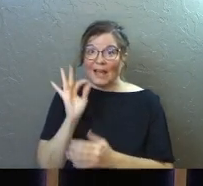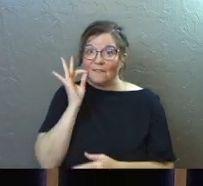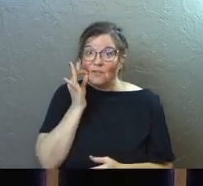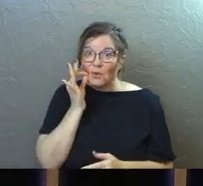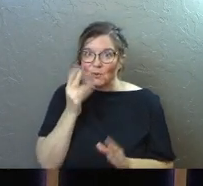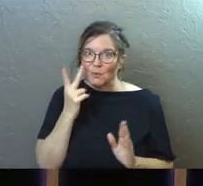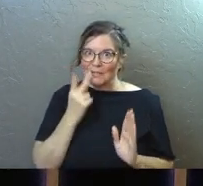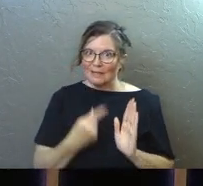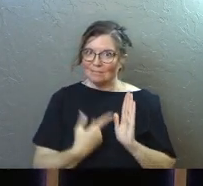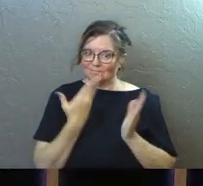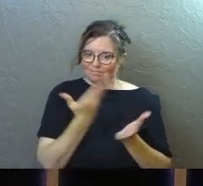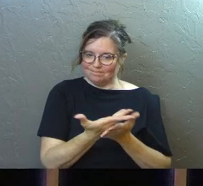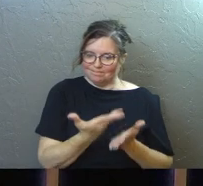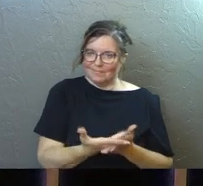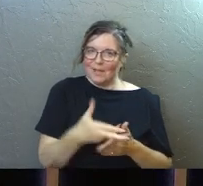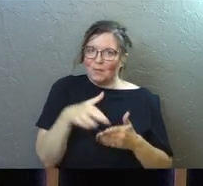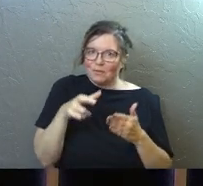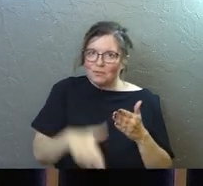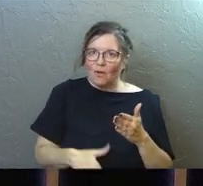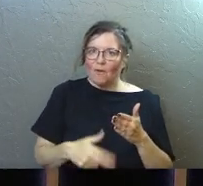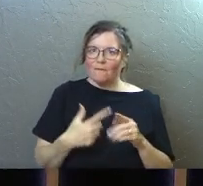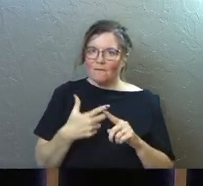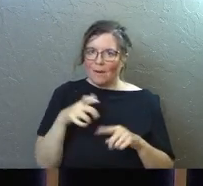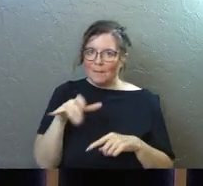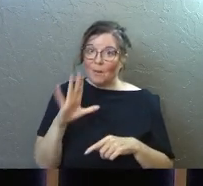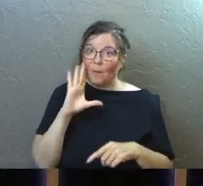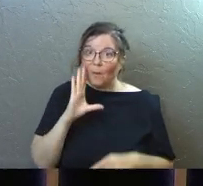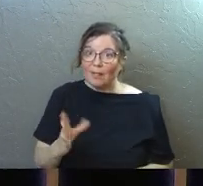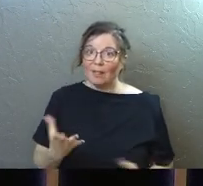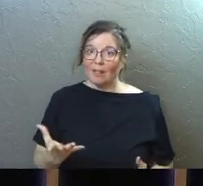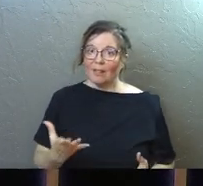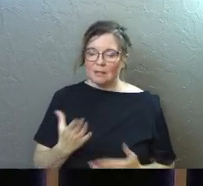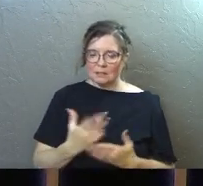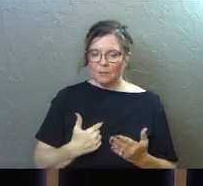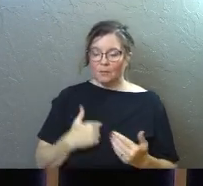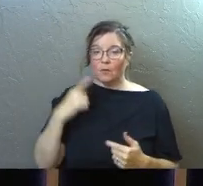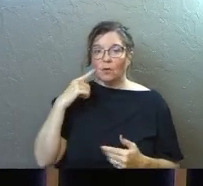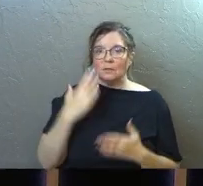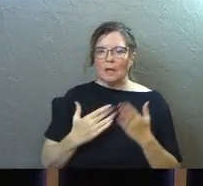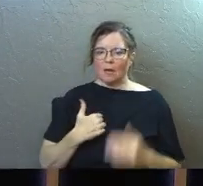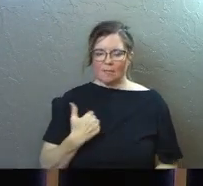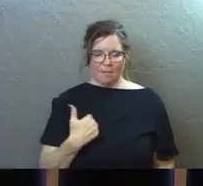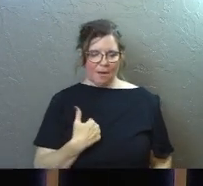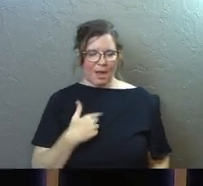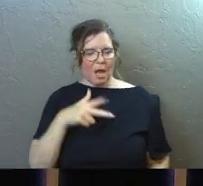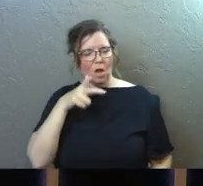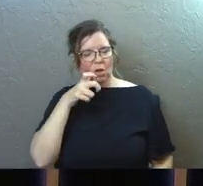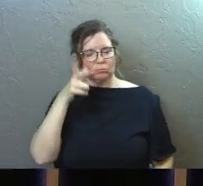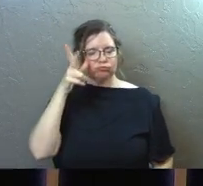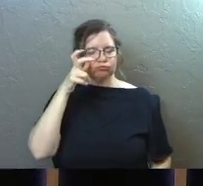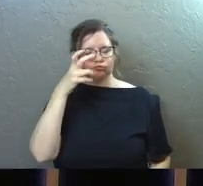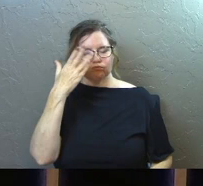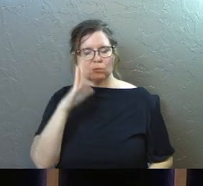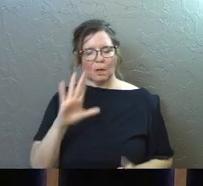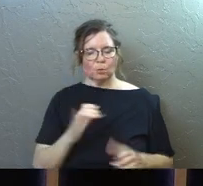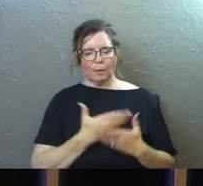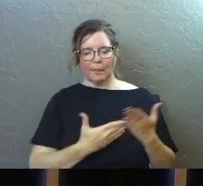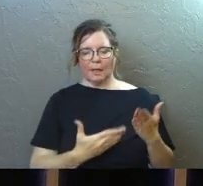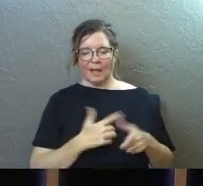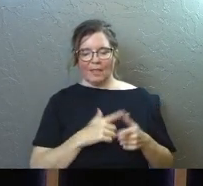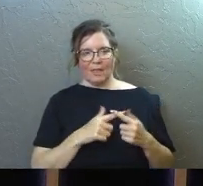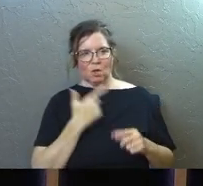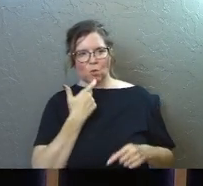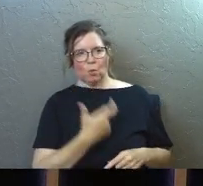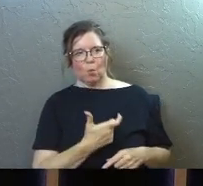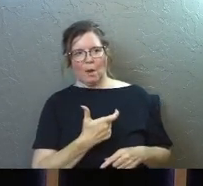fruits and results will come from it. Some of you guys have heard somebody say, I heard from God and I'm doing this thing. And